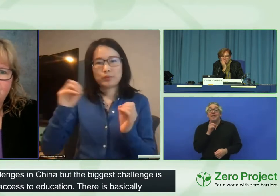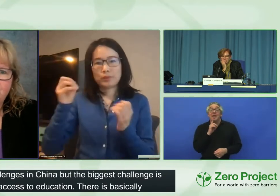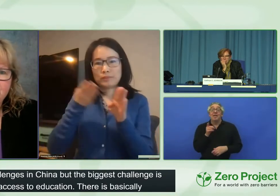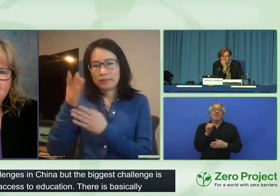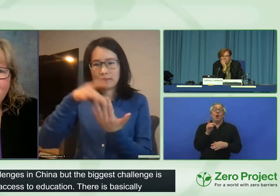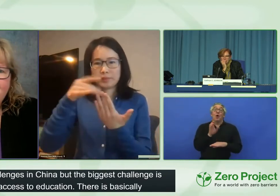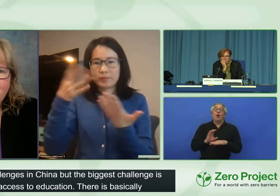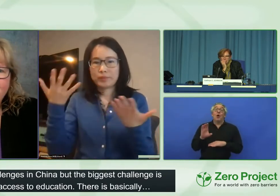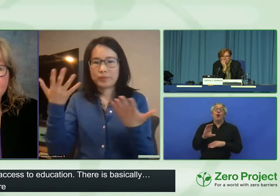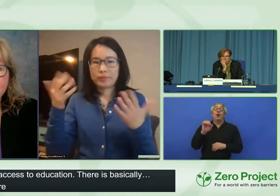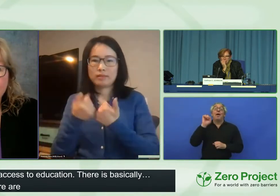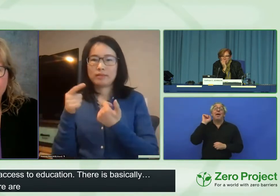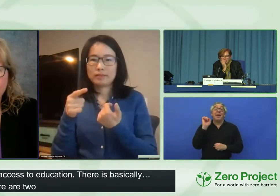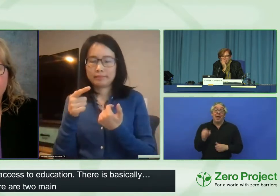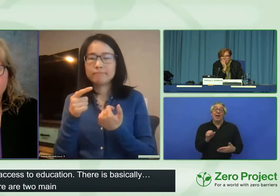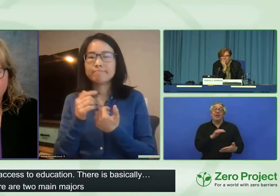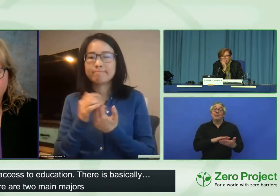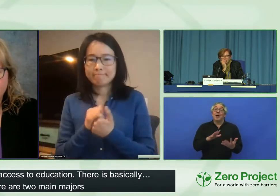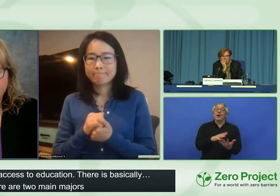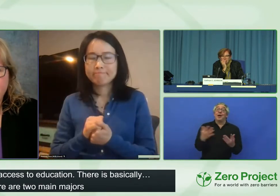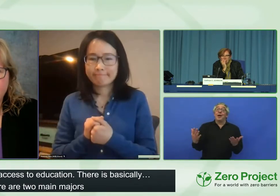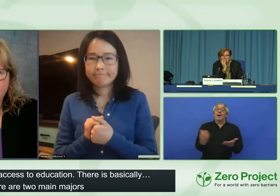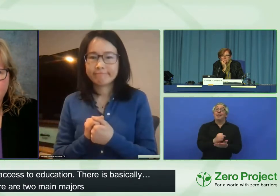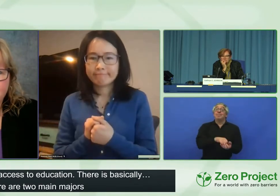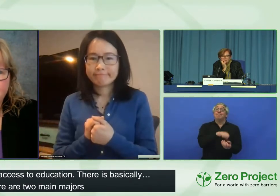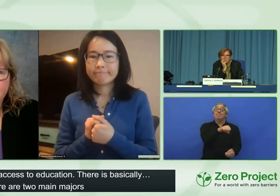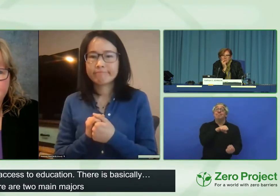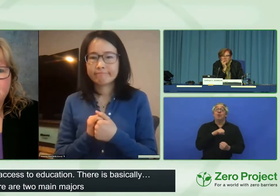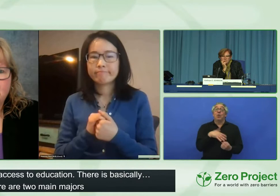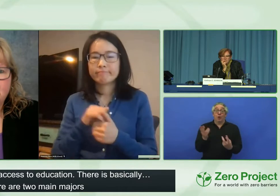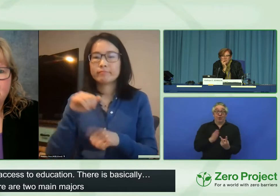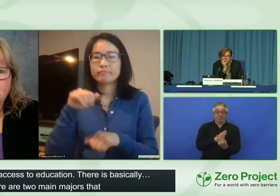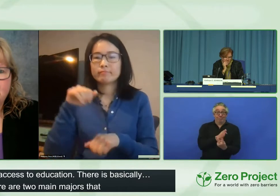computers, and there's no other options beyond that.